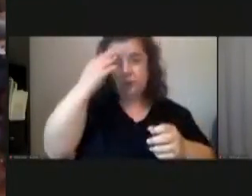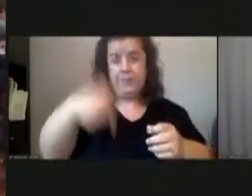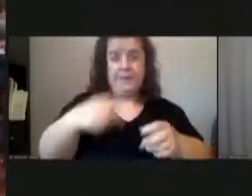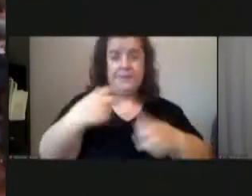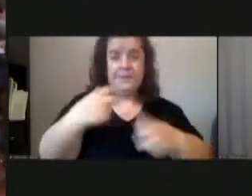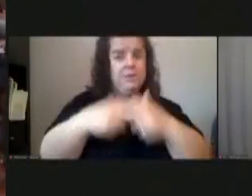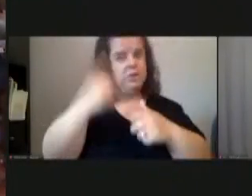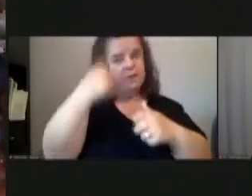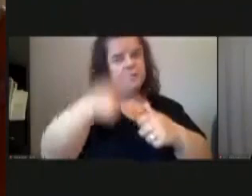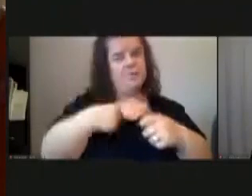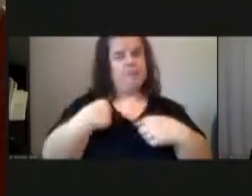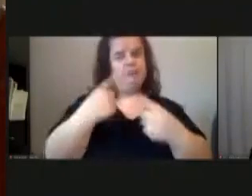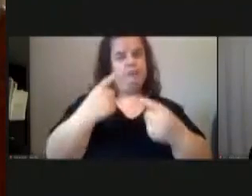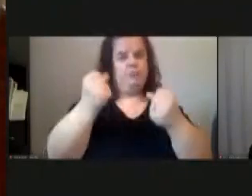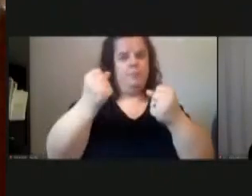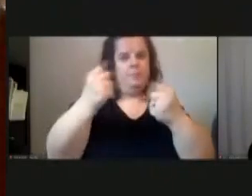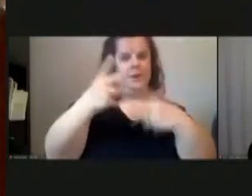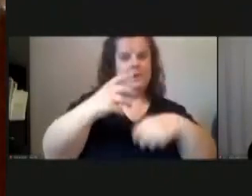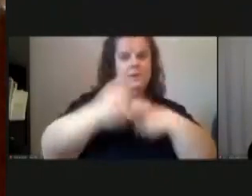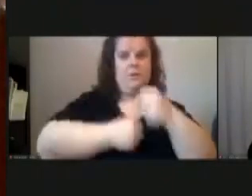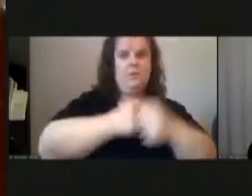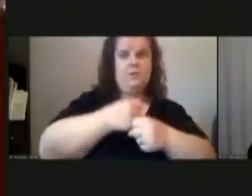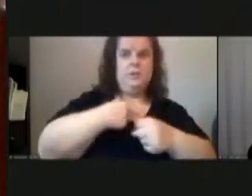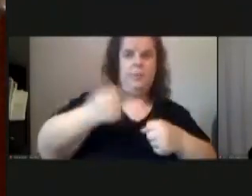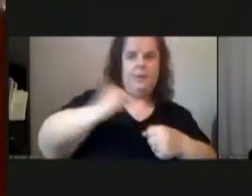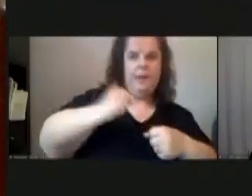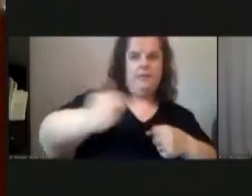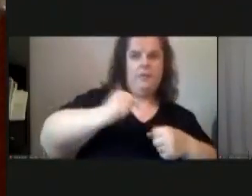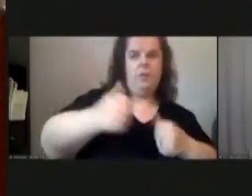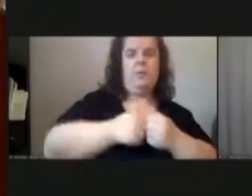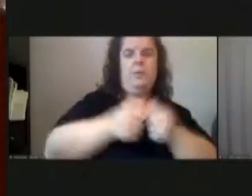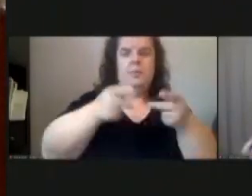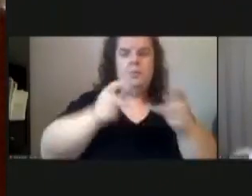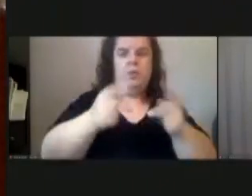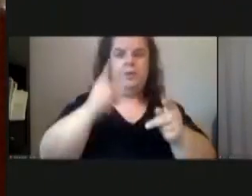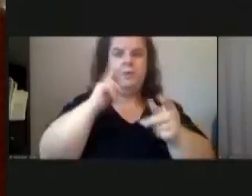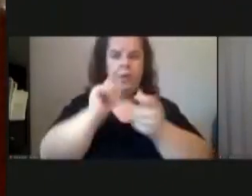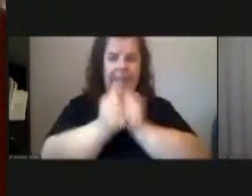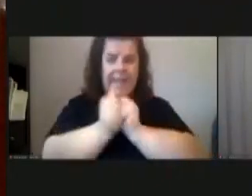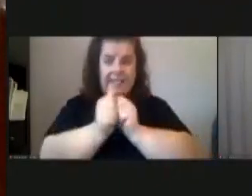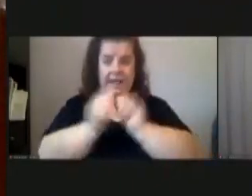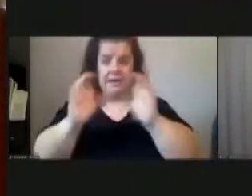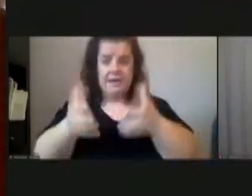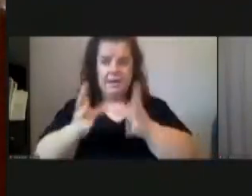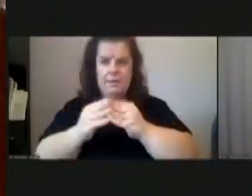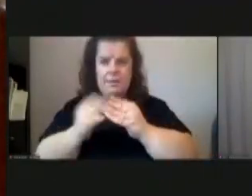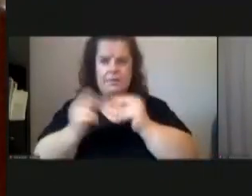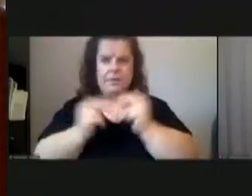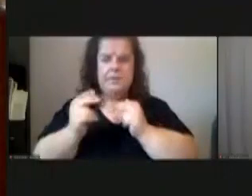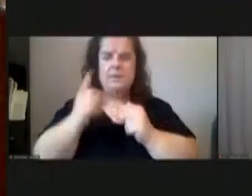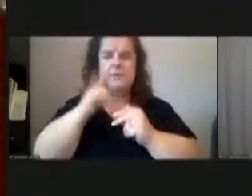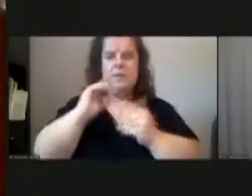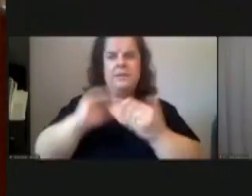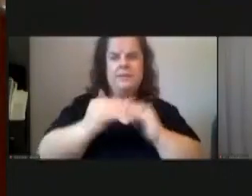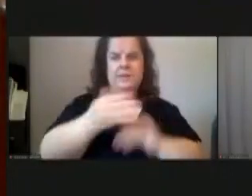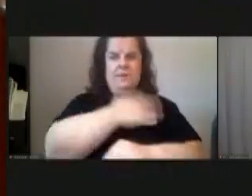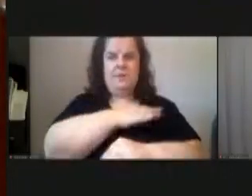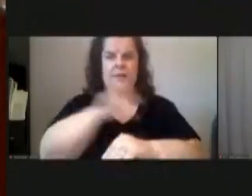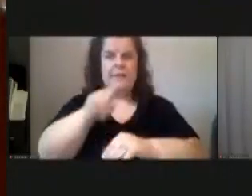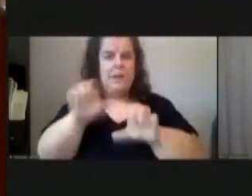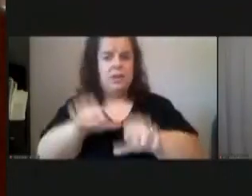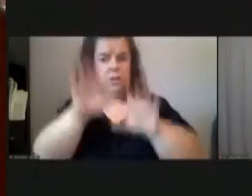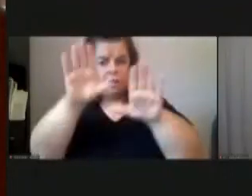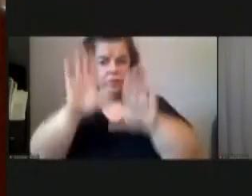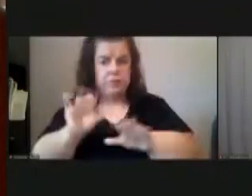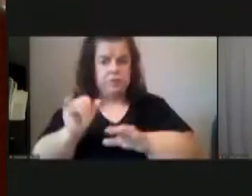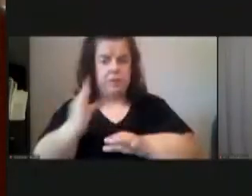a very long time that we keep going back and forth over permits for the athletic associations across the city of pittsburgh they do a tremendous job your